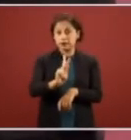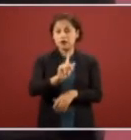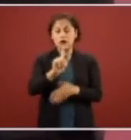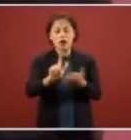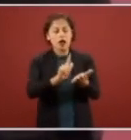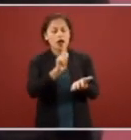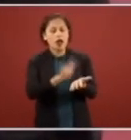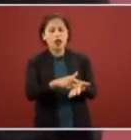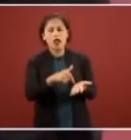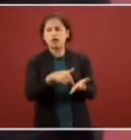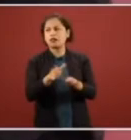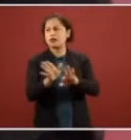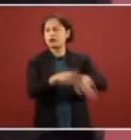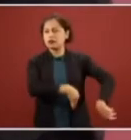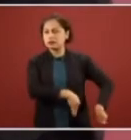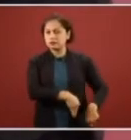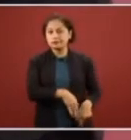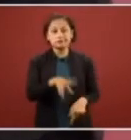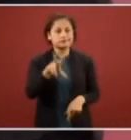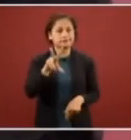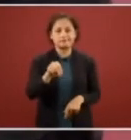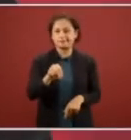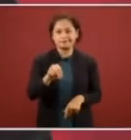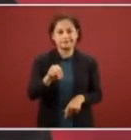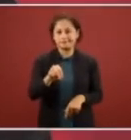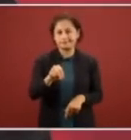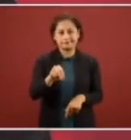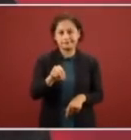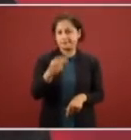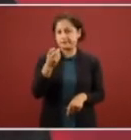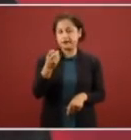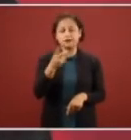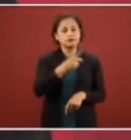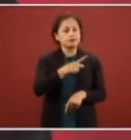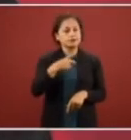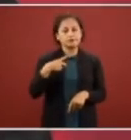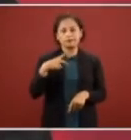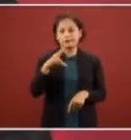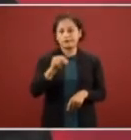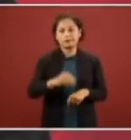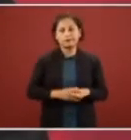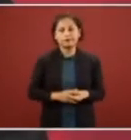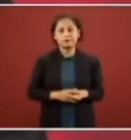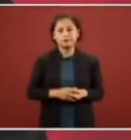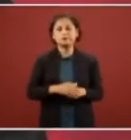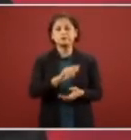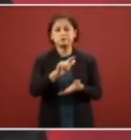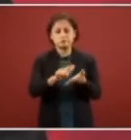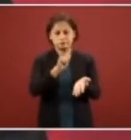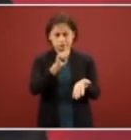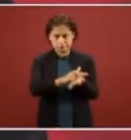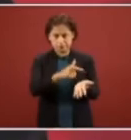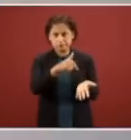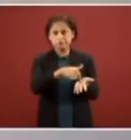the law converted in dead words on paper